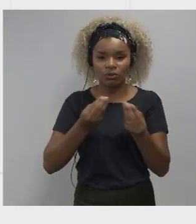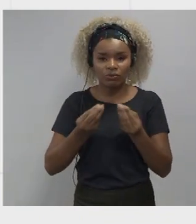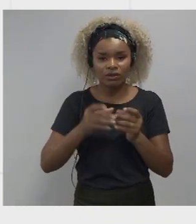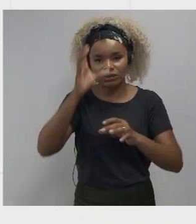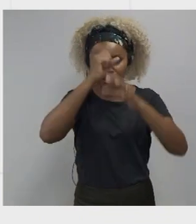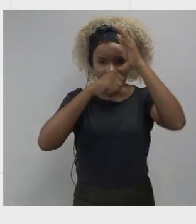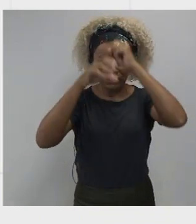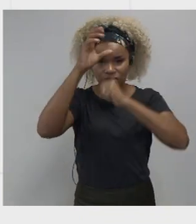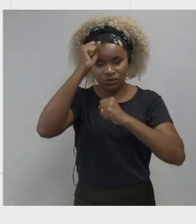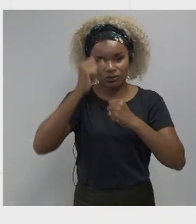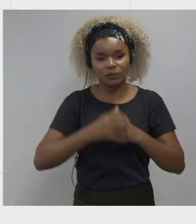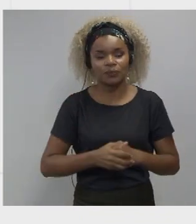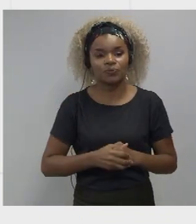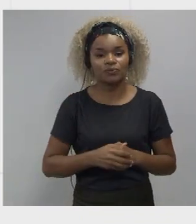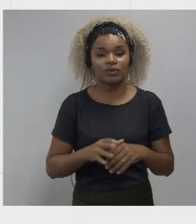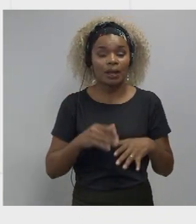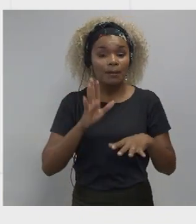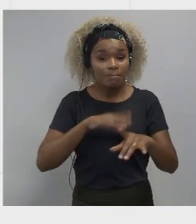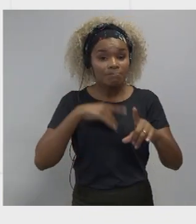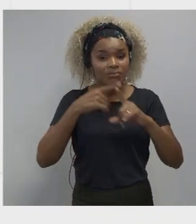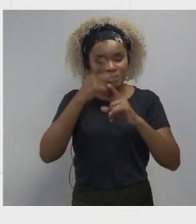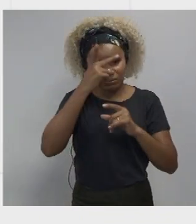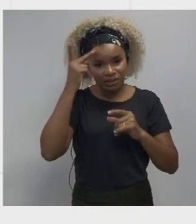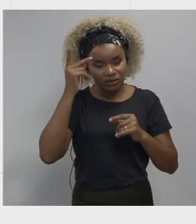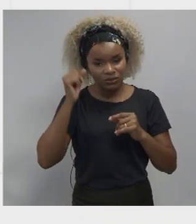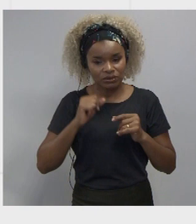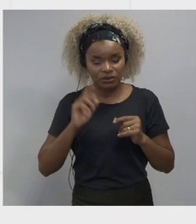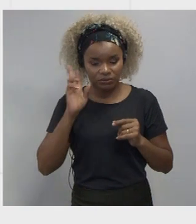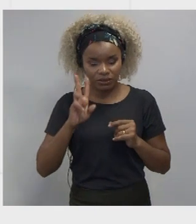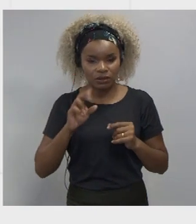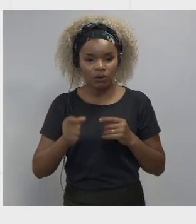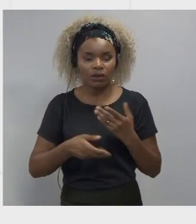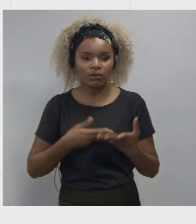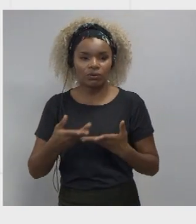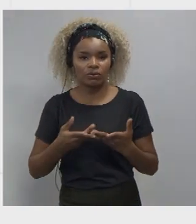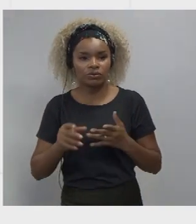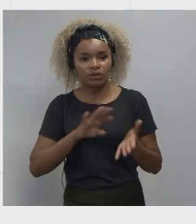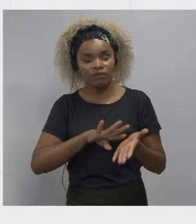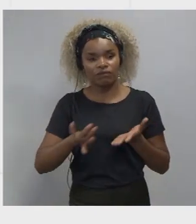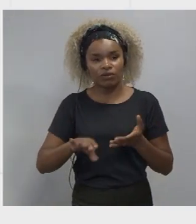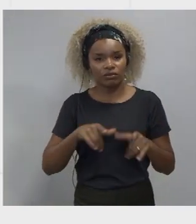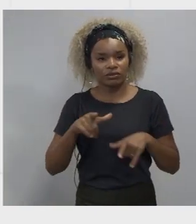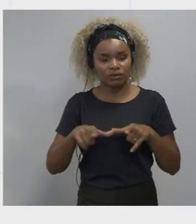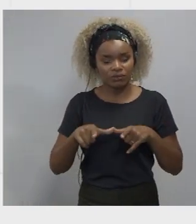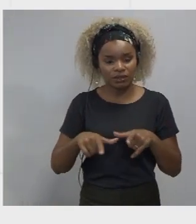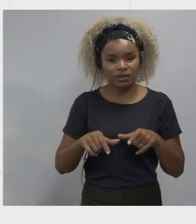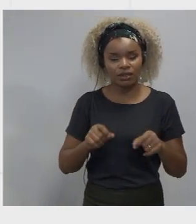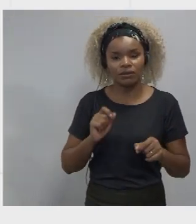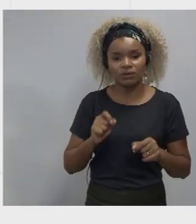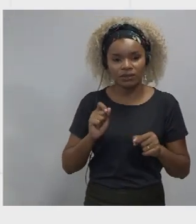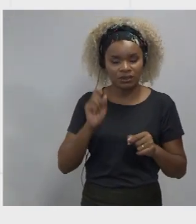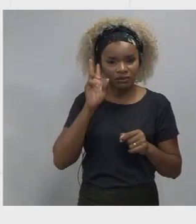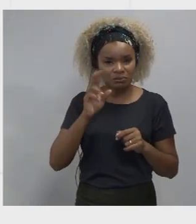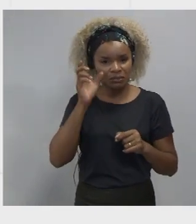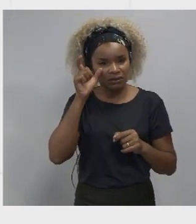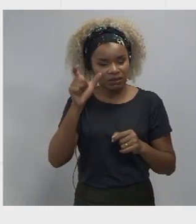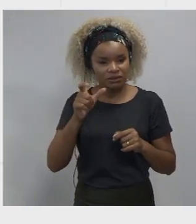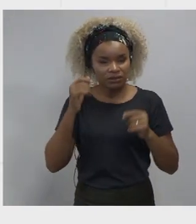more people use resources find resources outside of work which we found really interesting they're very proactive